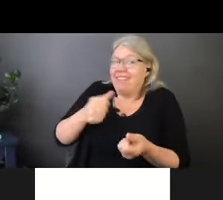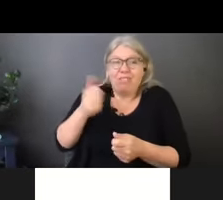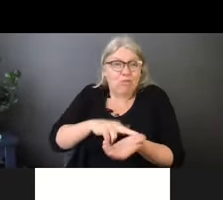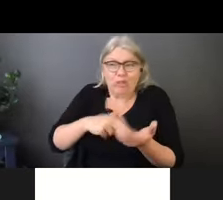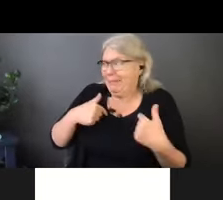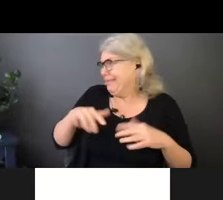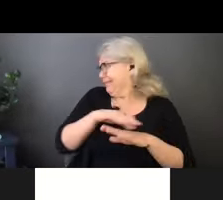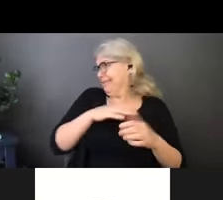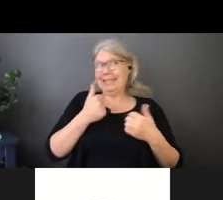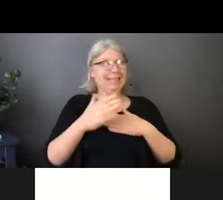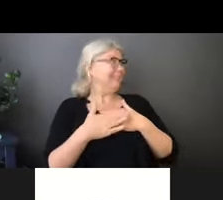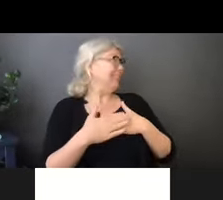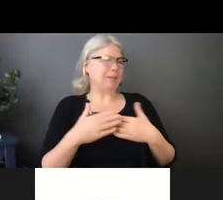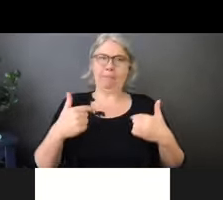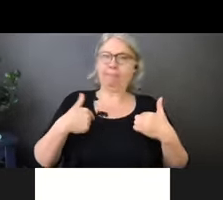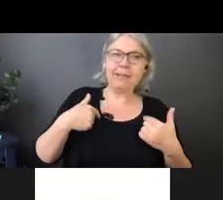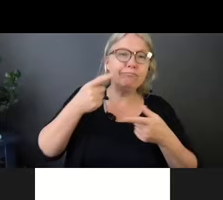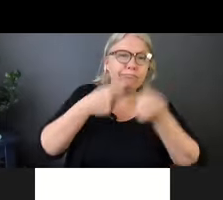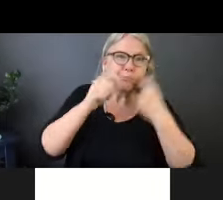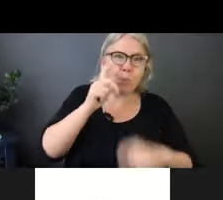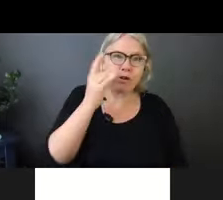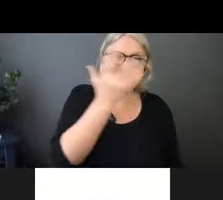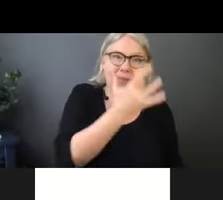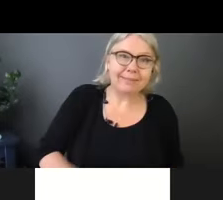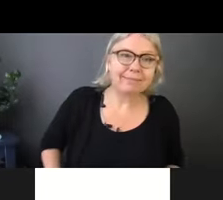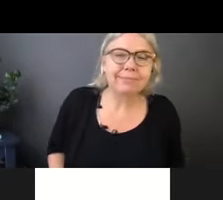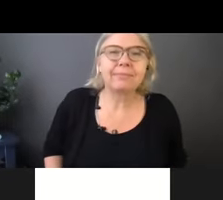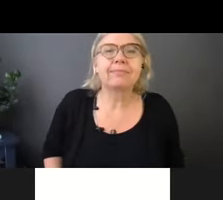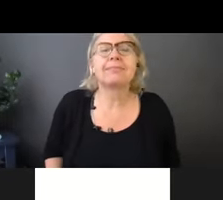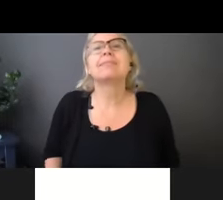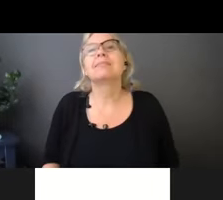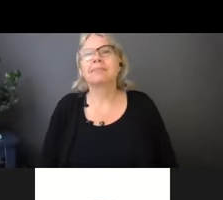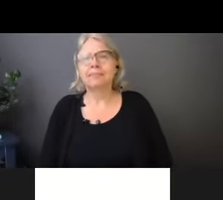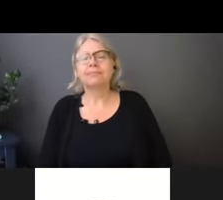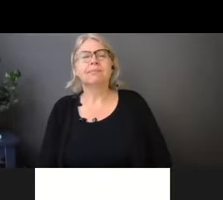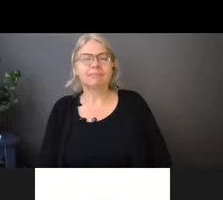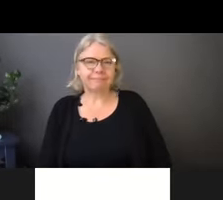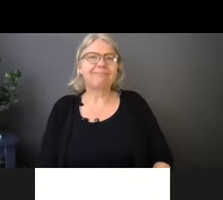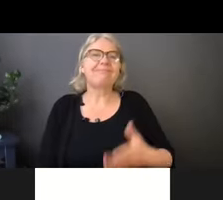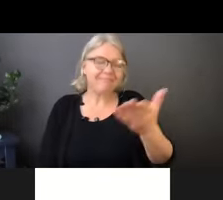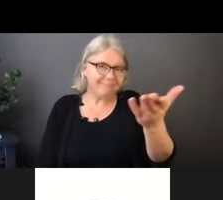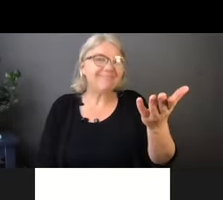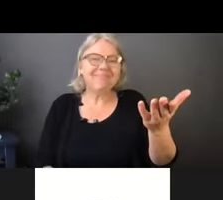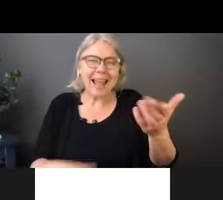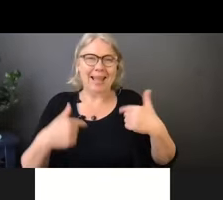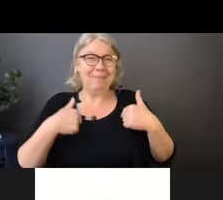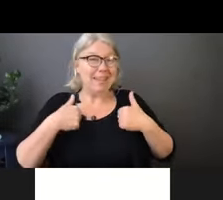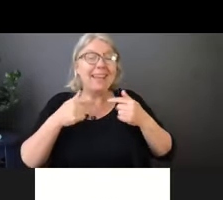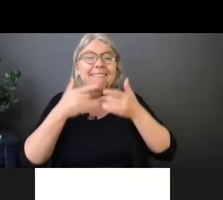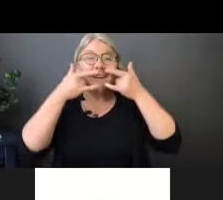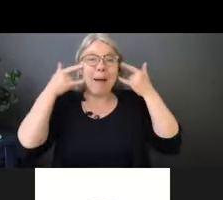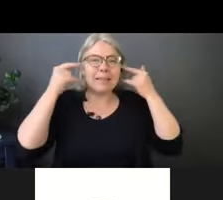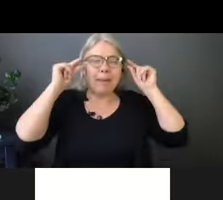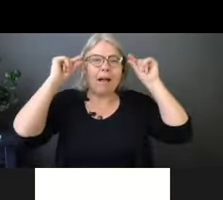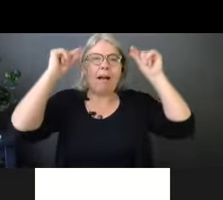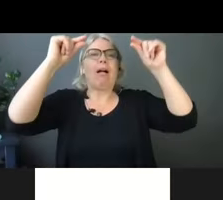that. I have definitely been wearing my sunglasses below my nose when I'm wearing a mask, but